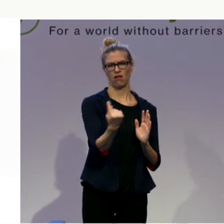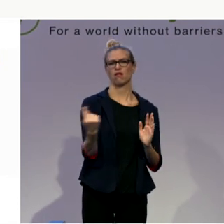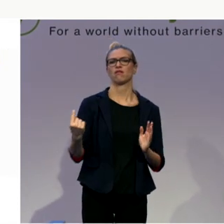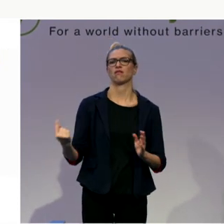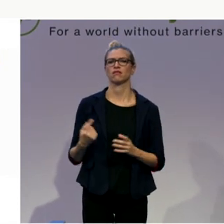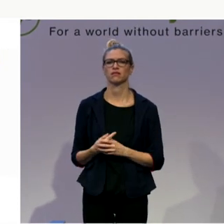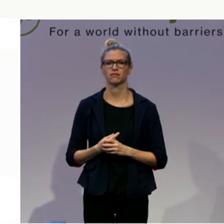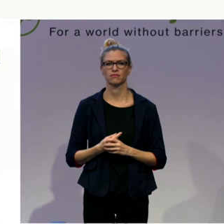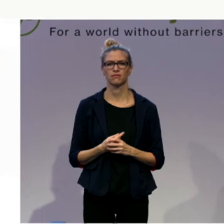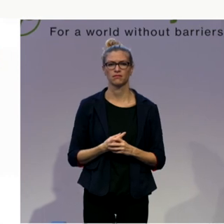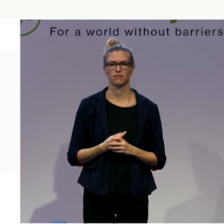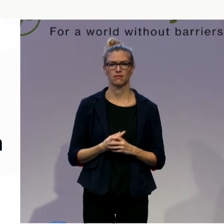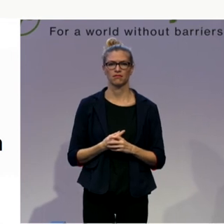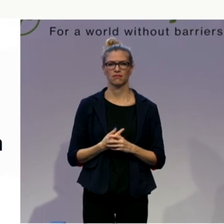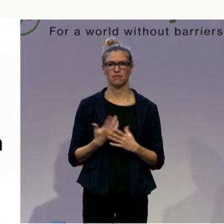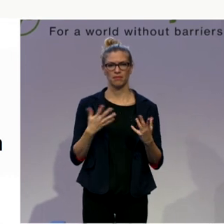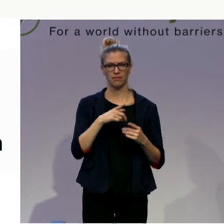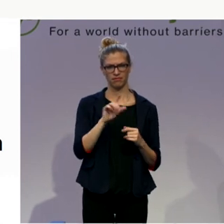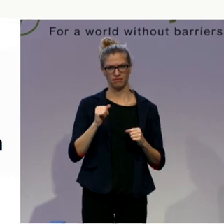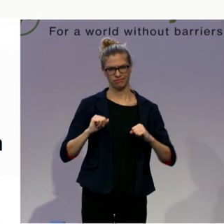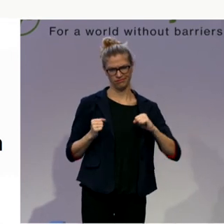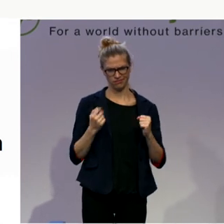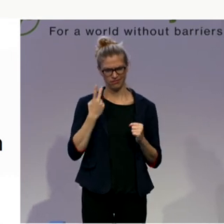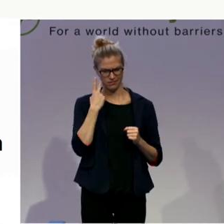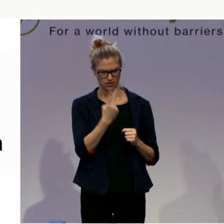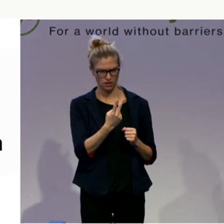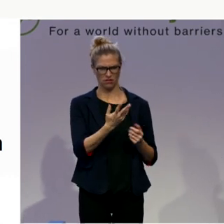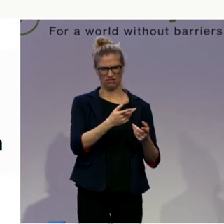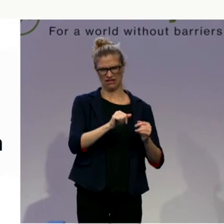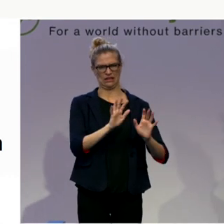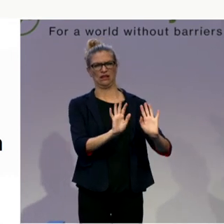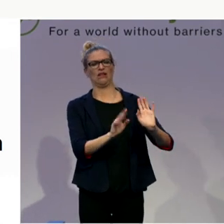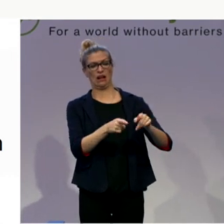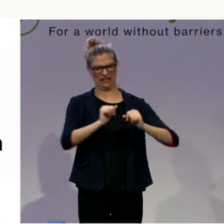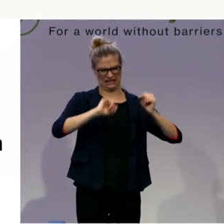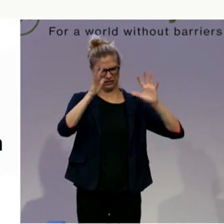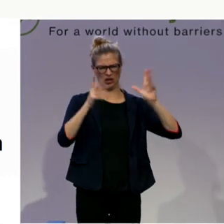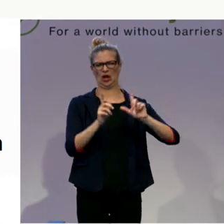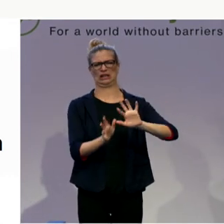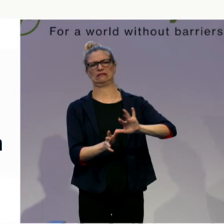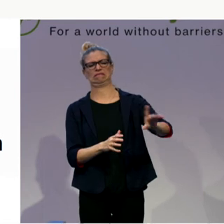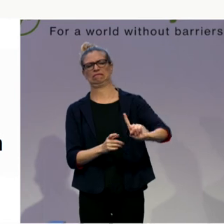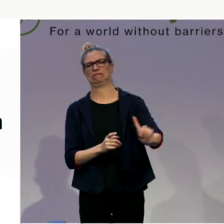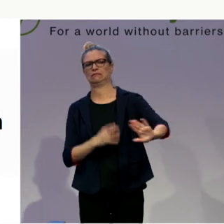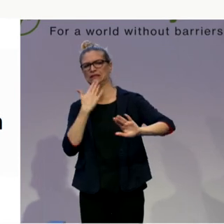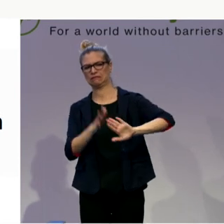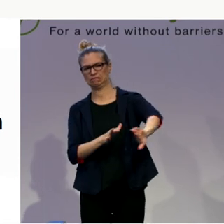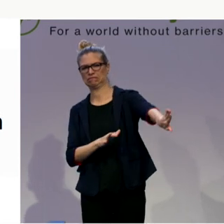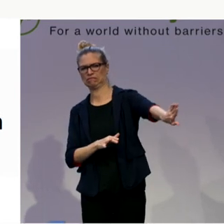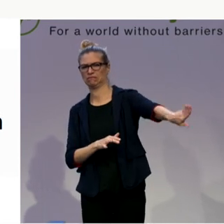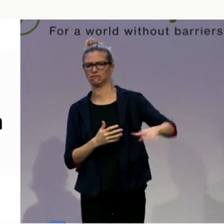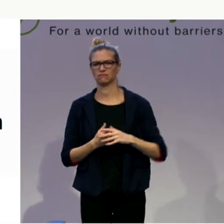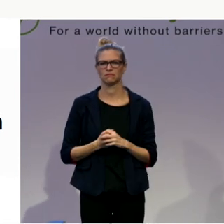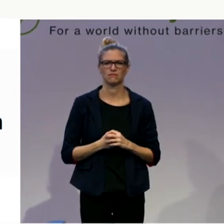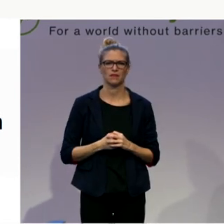behavior. And they just cannot be with other kids, because somebody decided. They